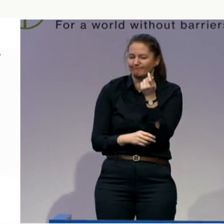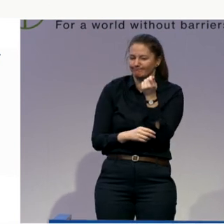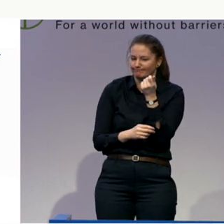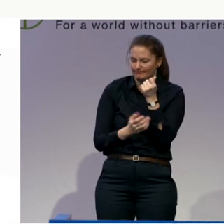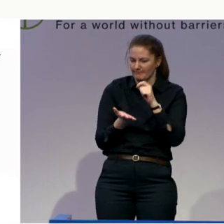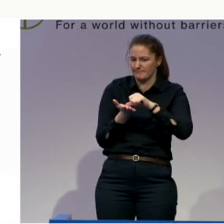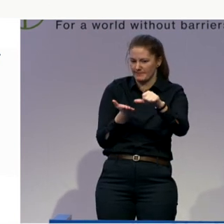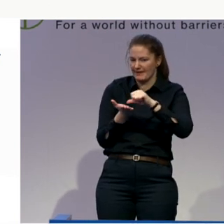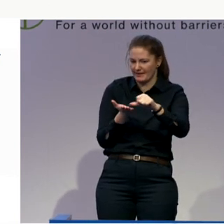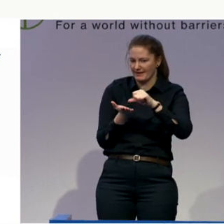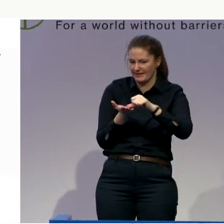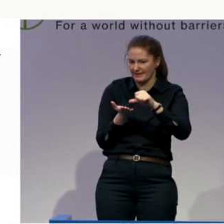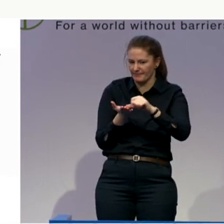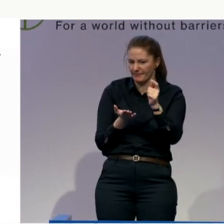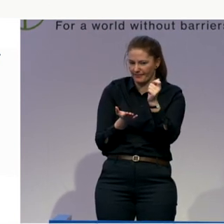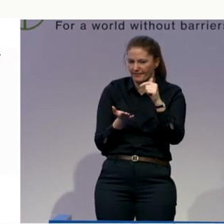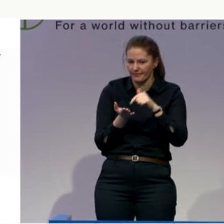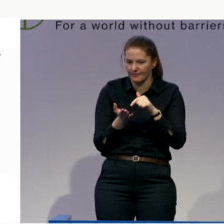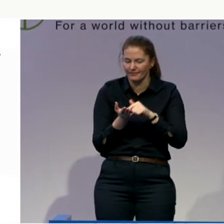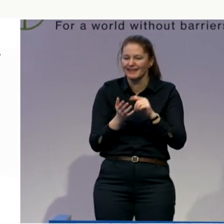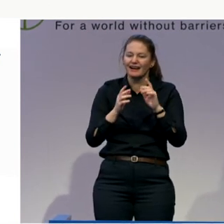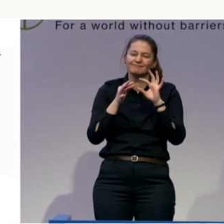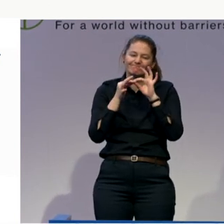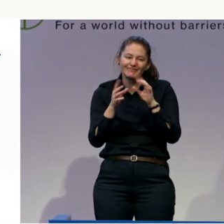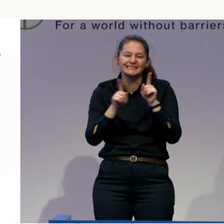of emotion in support arrangements.